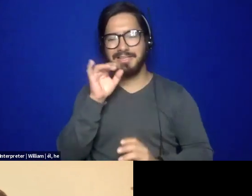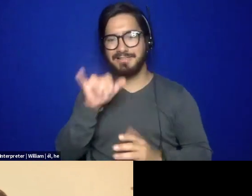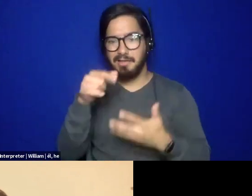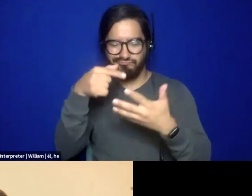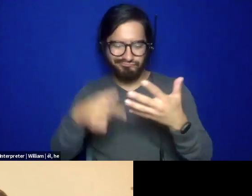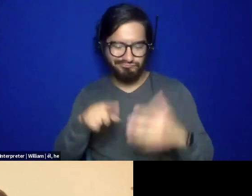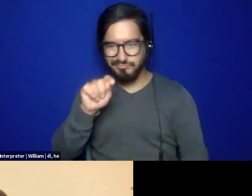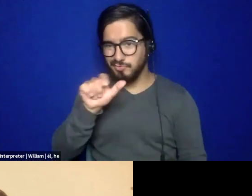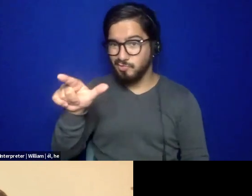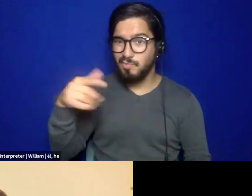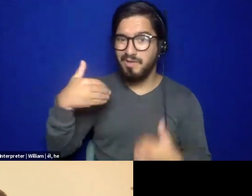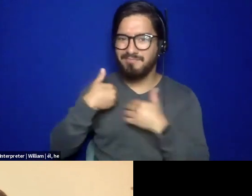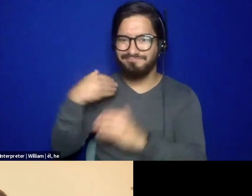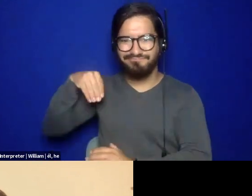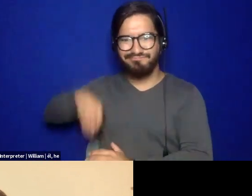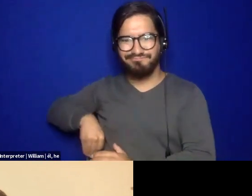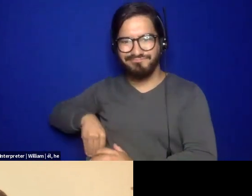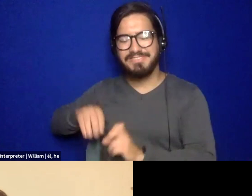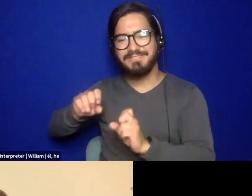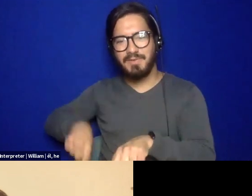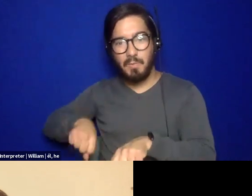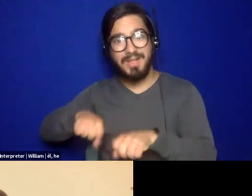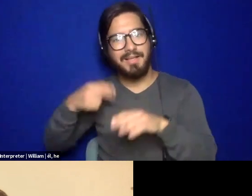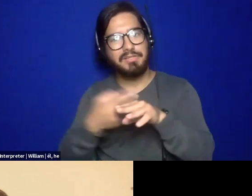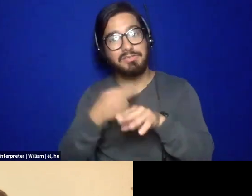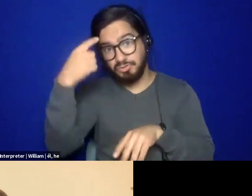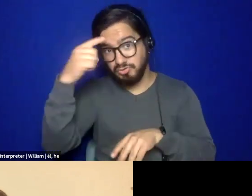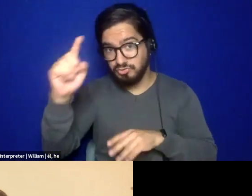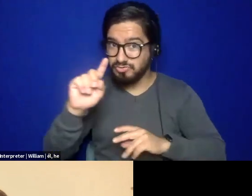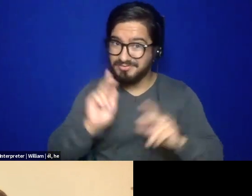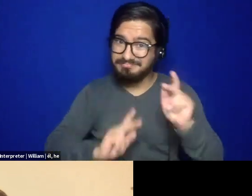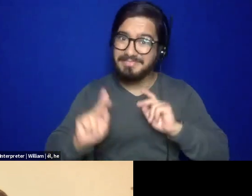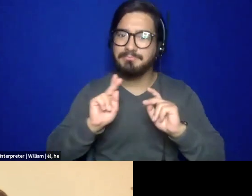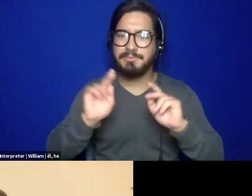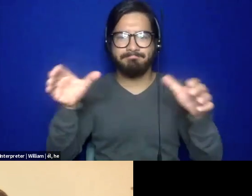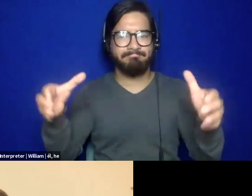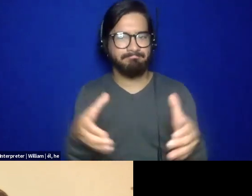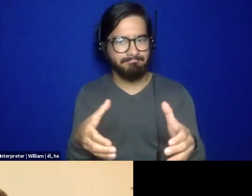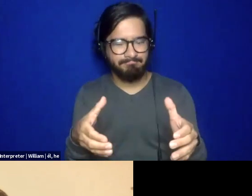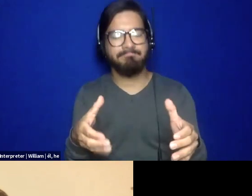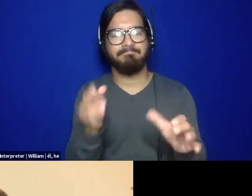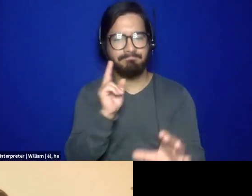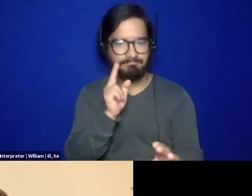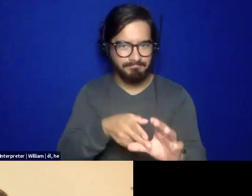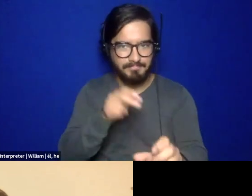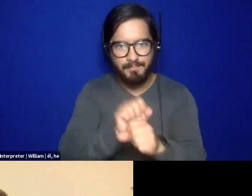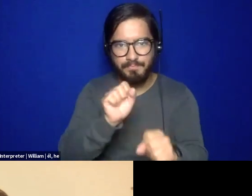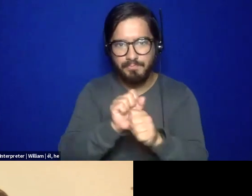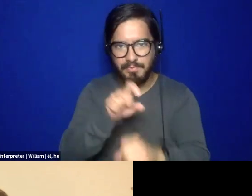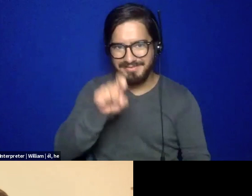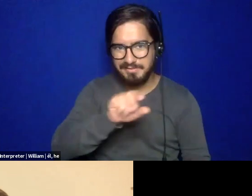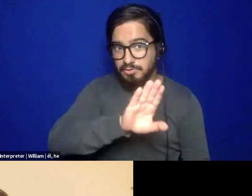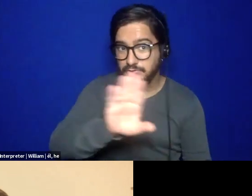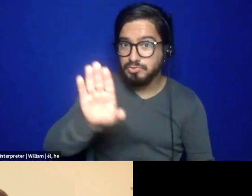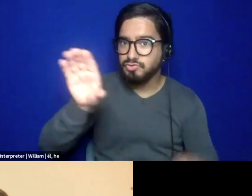I have in my toolbox that I think that we can utilize to bring people to the work that they need to do to heal themselves.